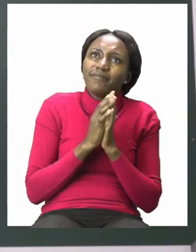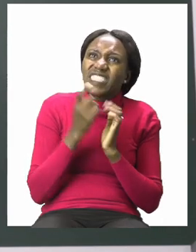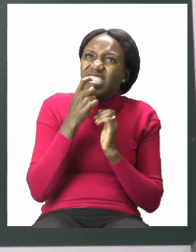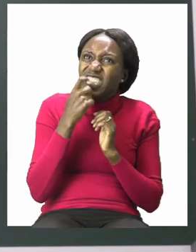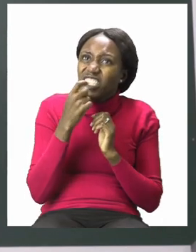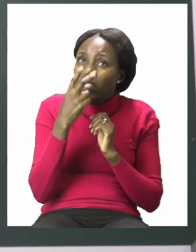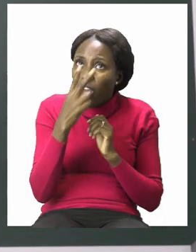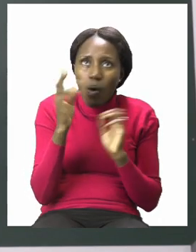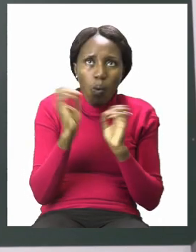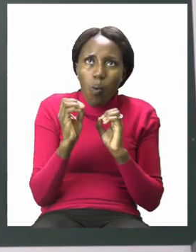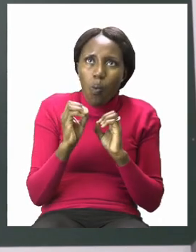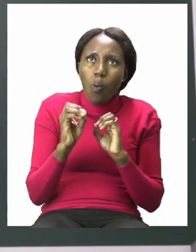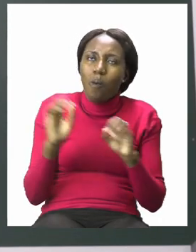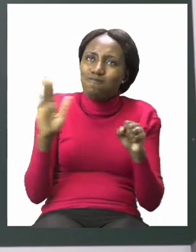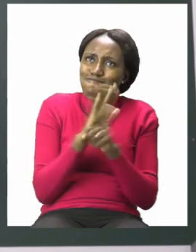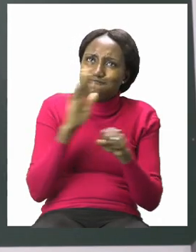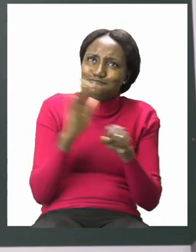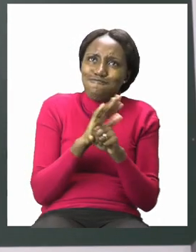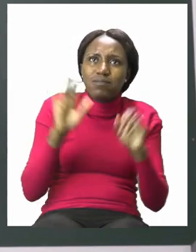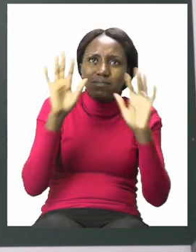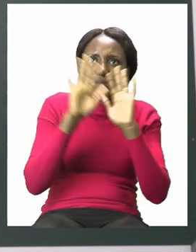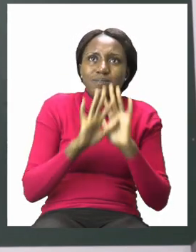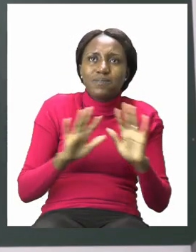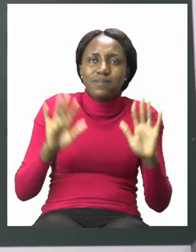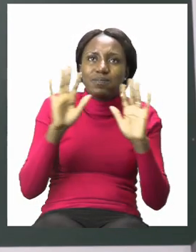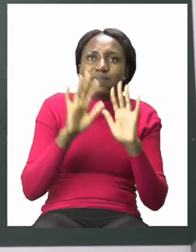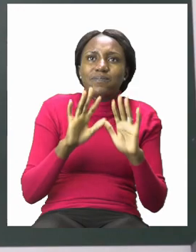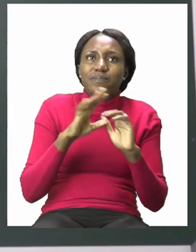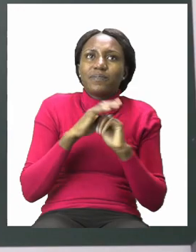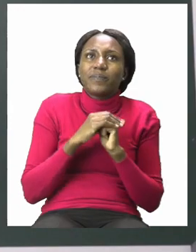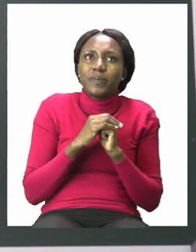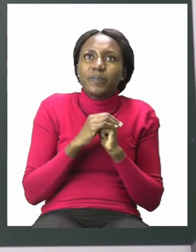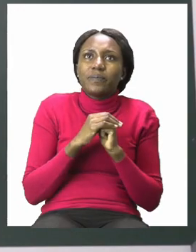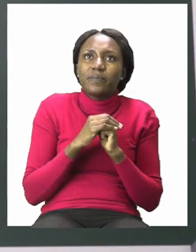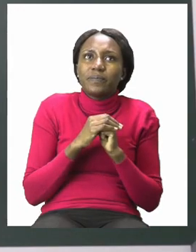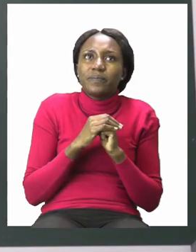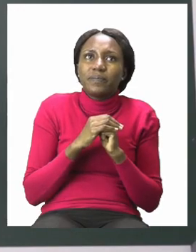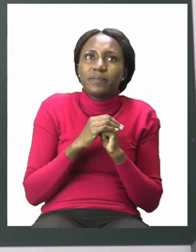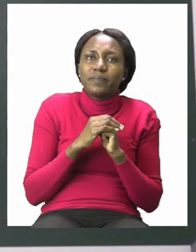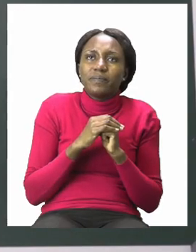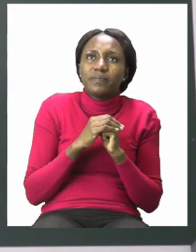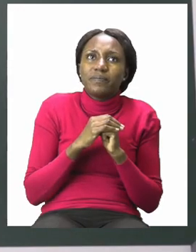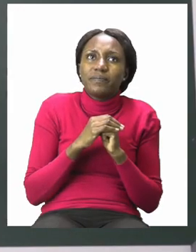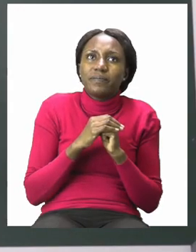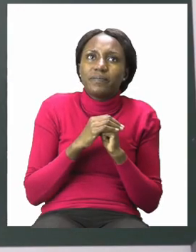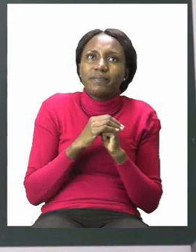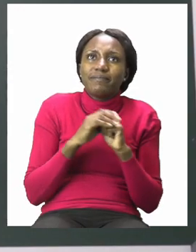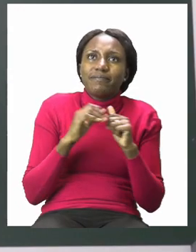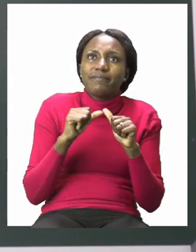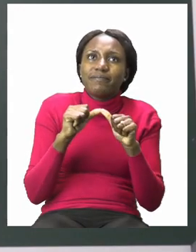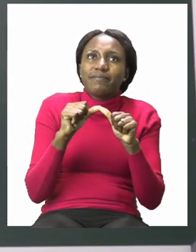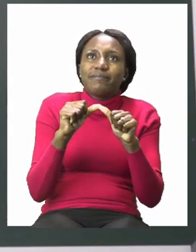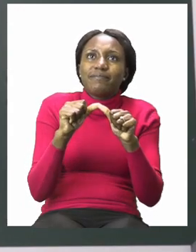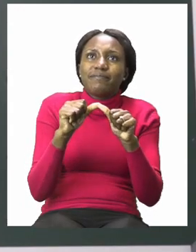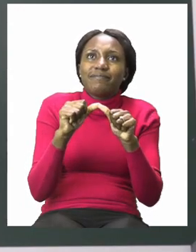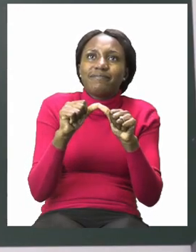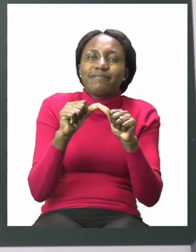spots. So now that we know how to colour and what to colour and let's continue with our exercise.